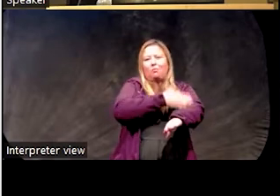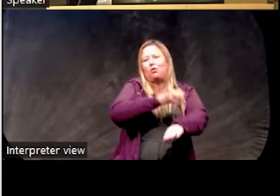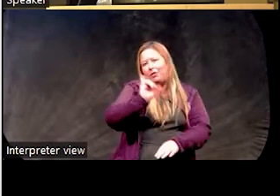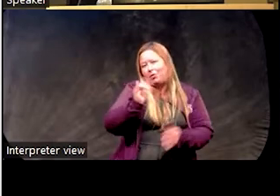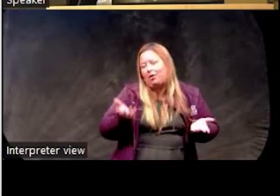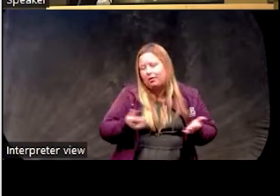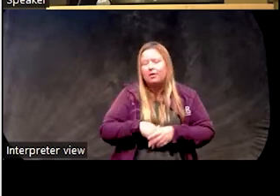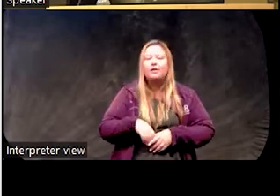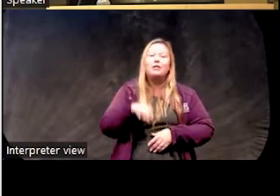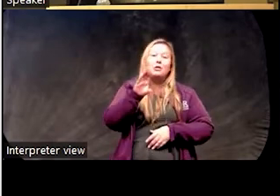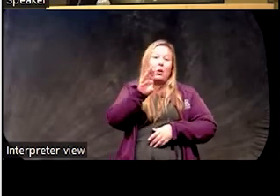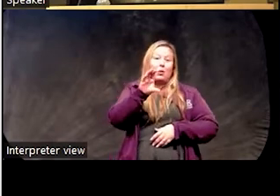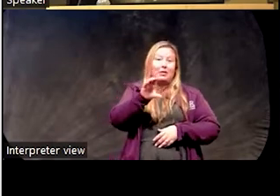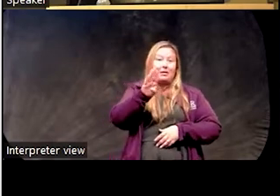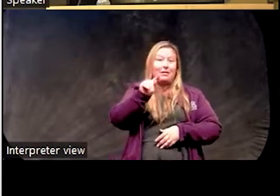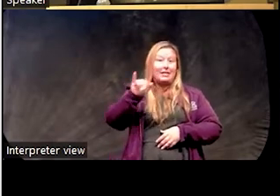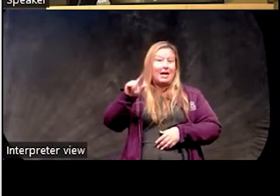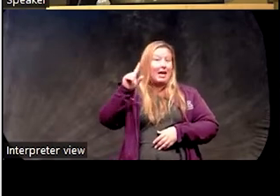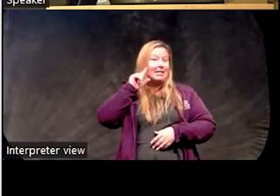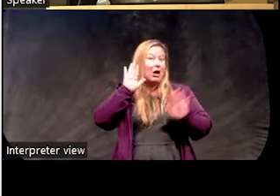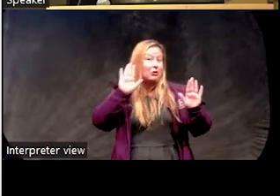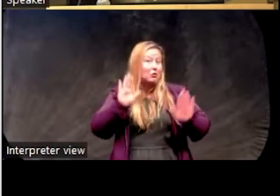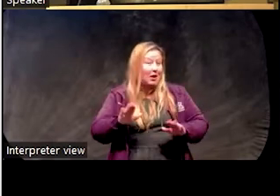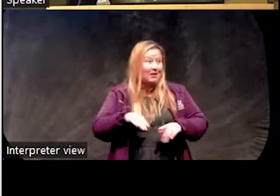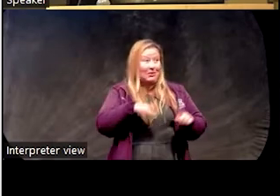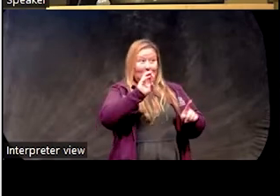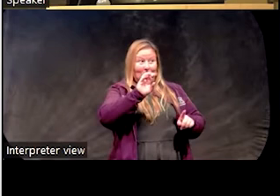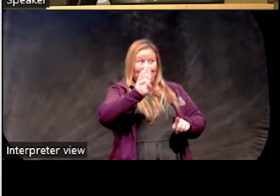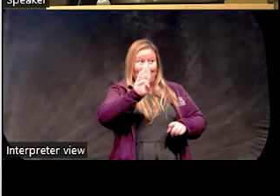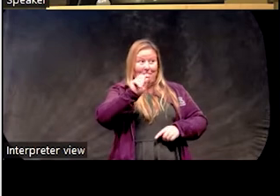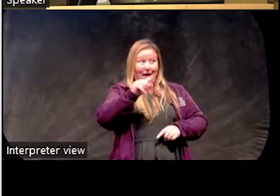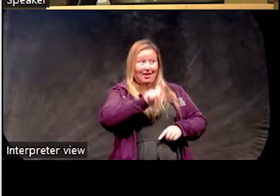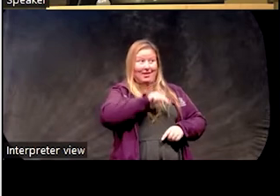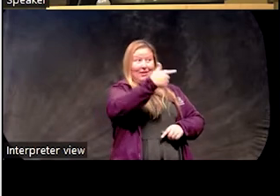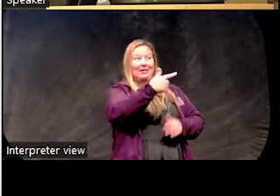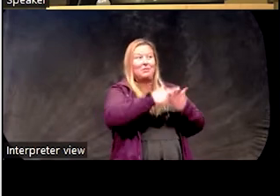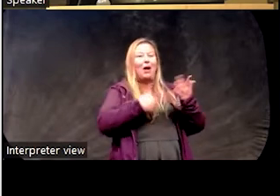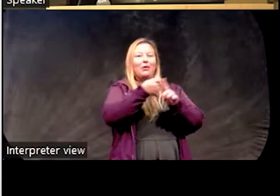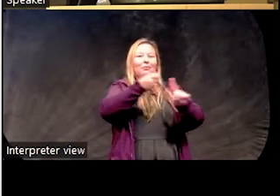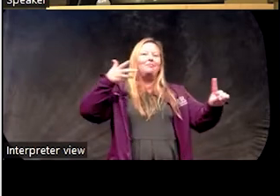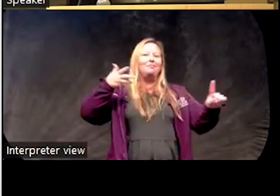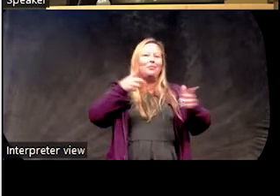So CBT sounds great, Beth. Why don't you tell us a little bit about what it is?